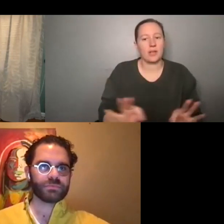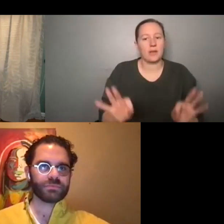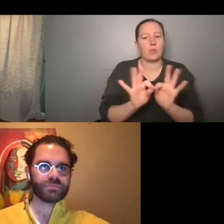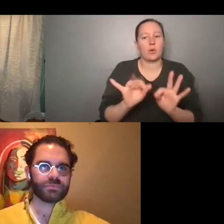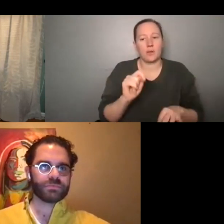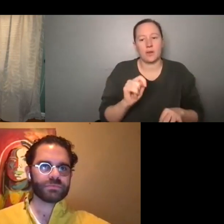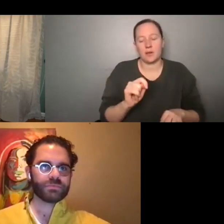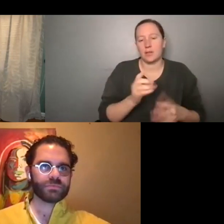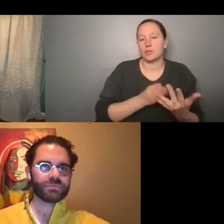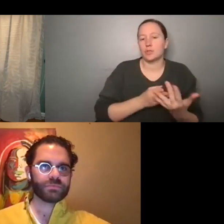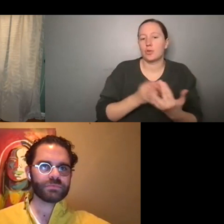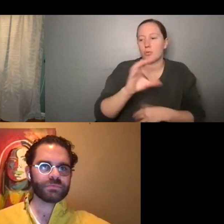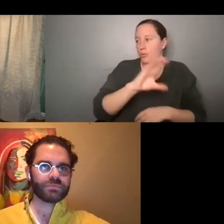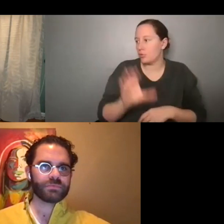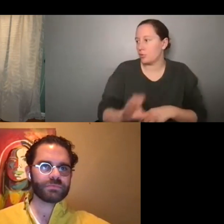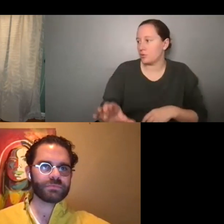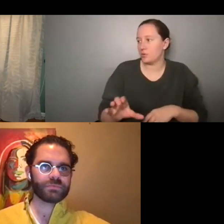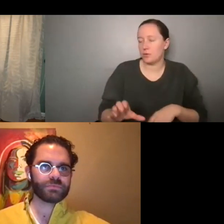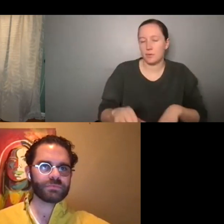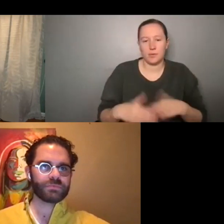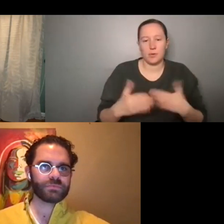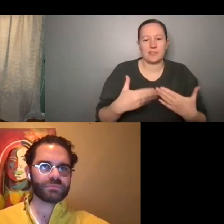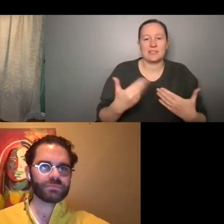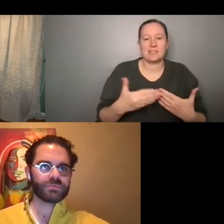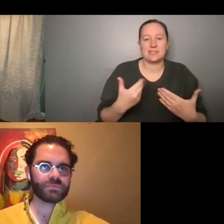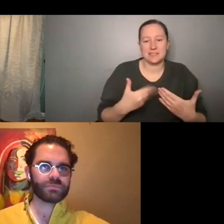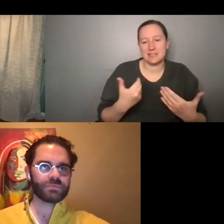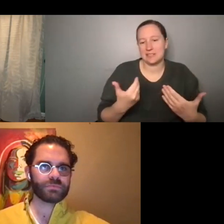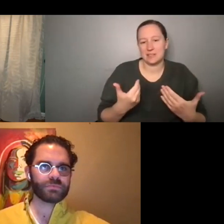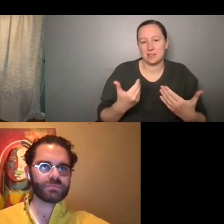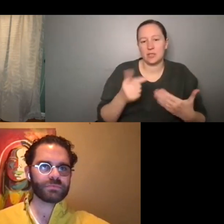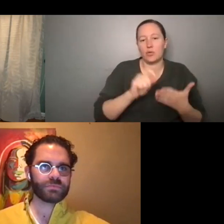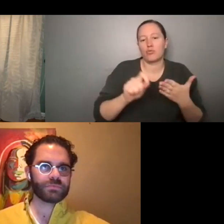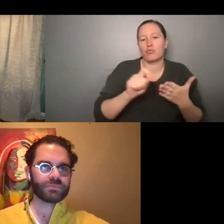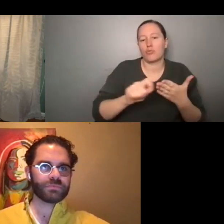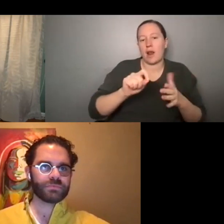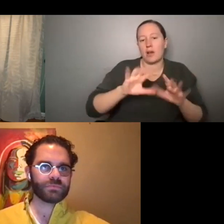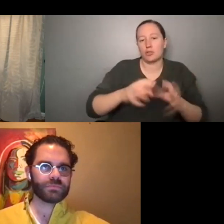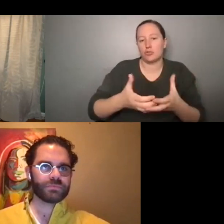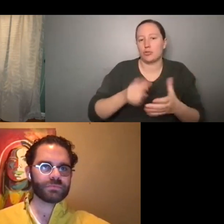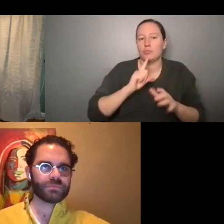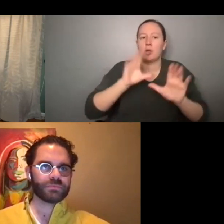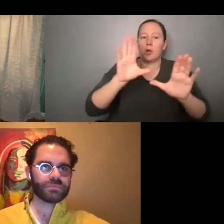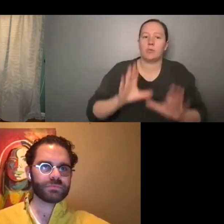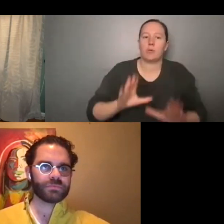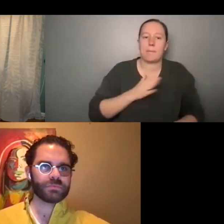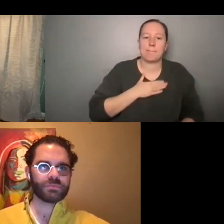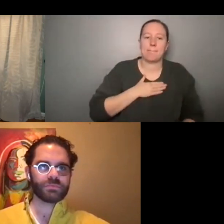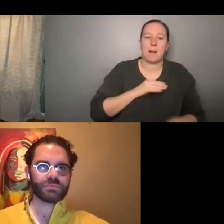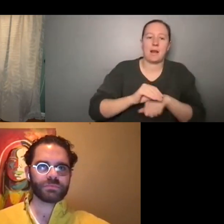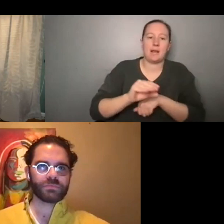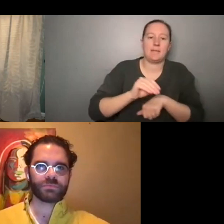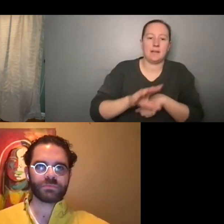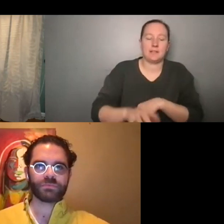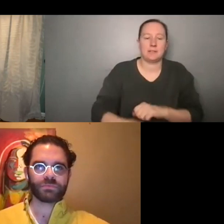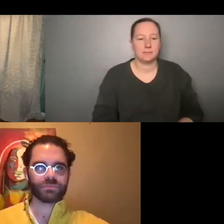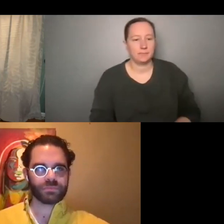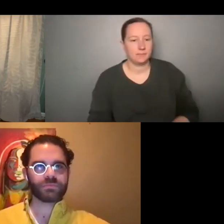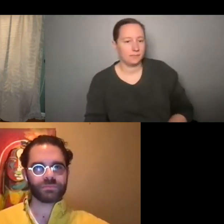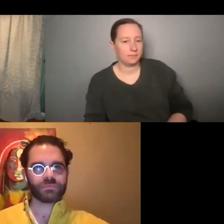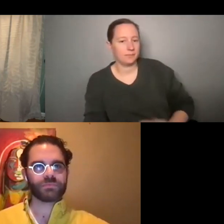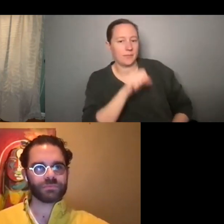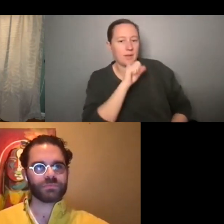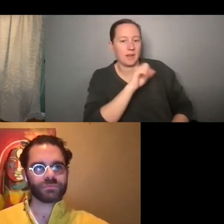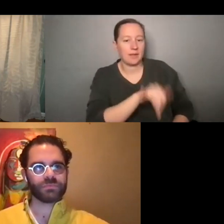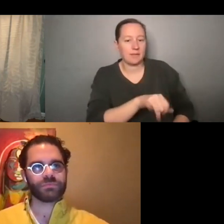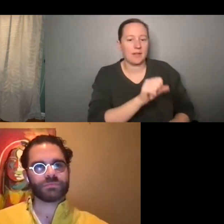over zoom. So, so it's like really easy. So writers groups are great. So that's my, I love that. Yeah. I